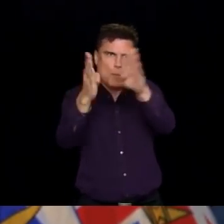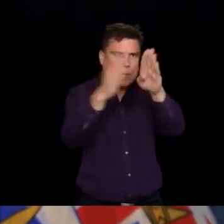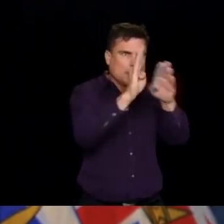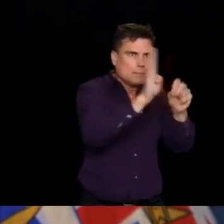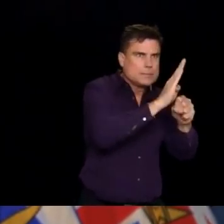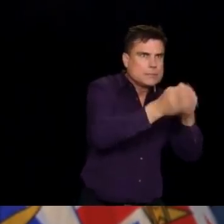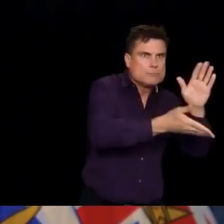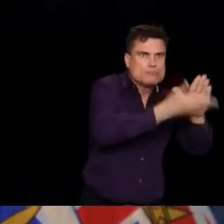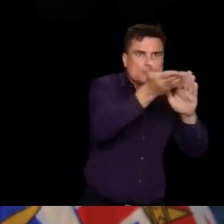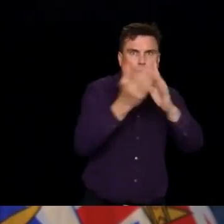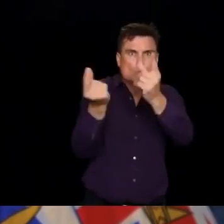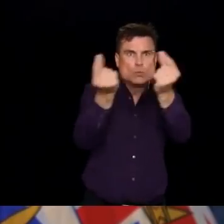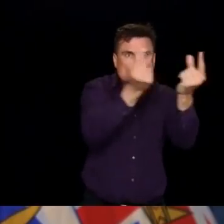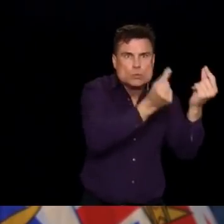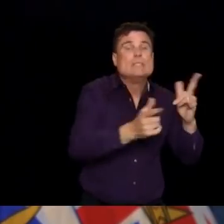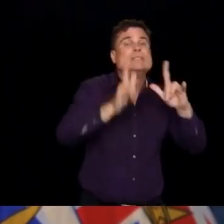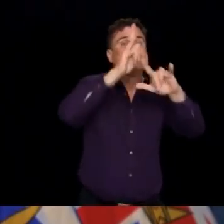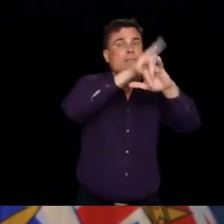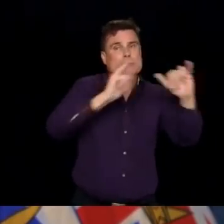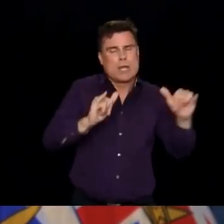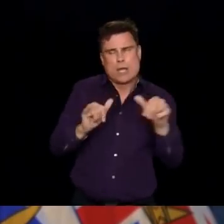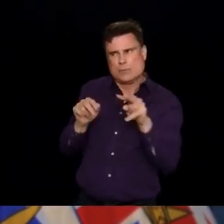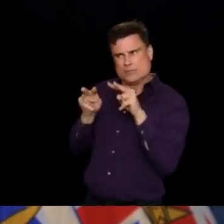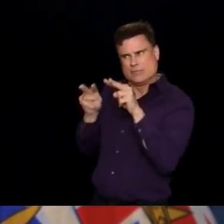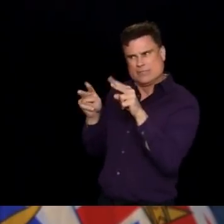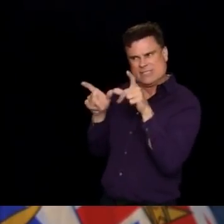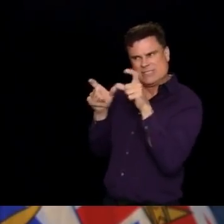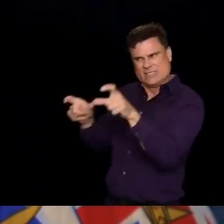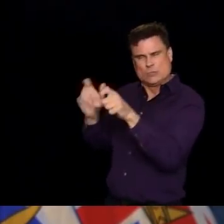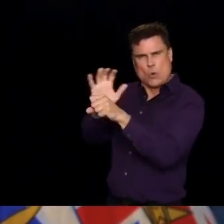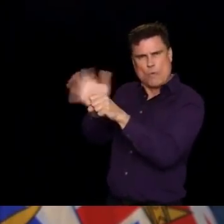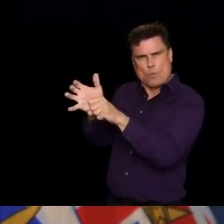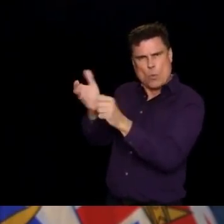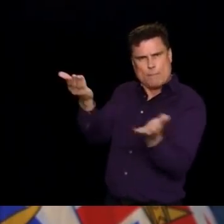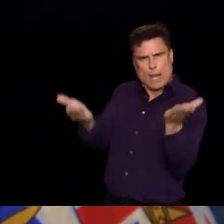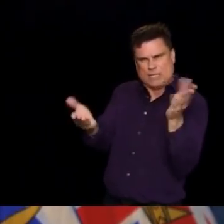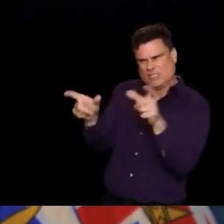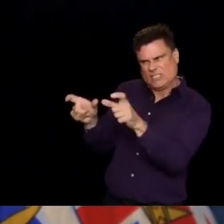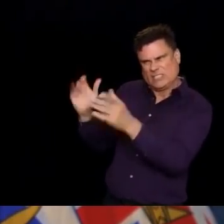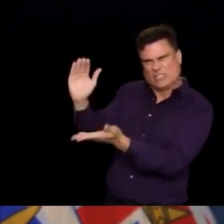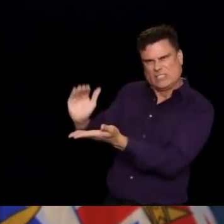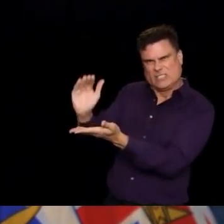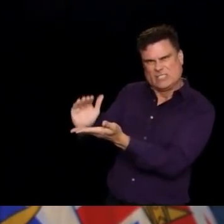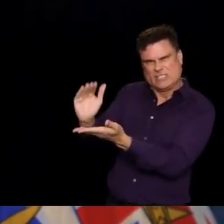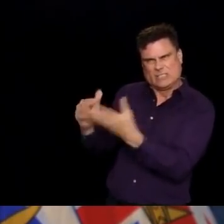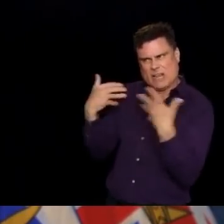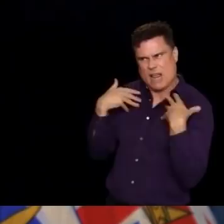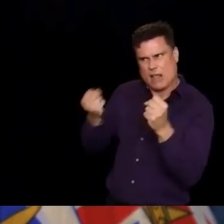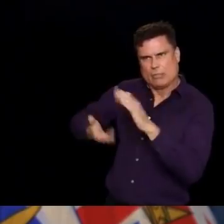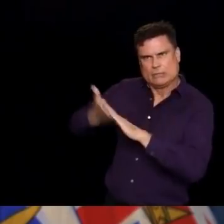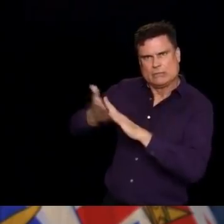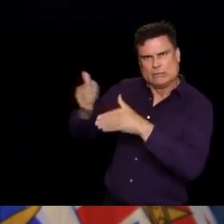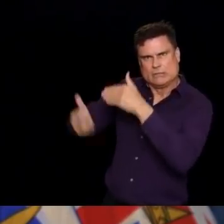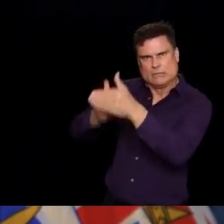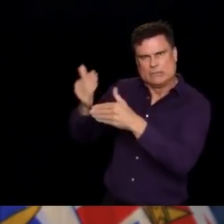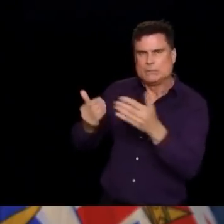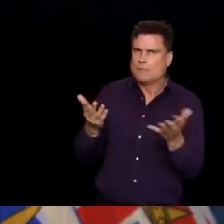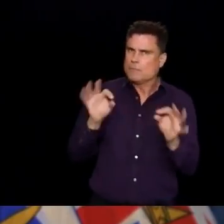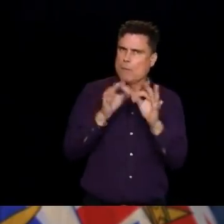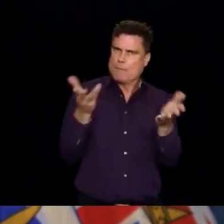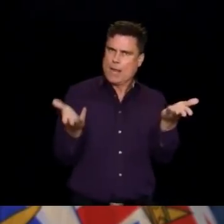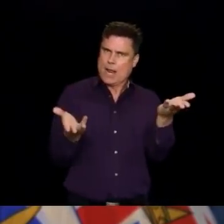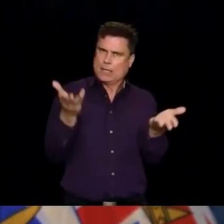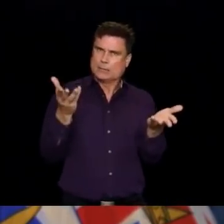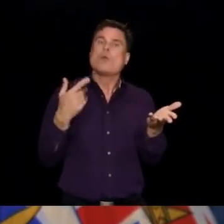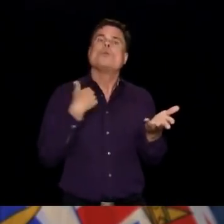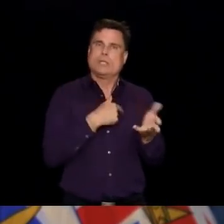to our long-term care homes so we can continue to go to restaurants. We can continue to meet with each other. And through our own